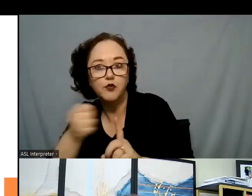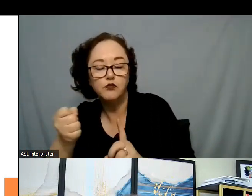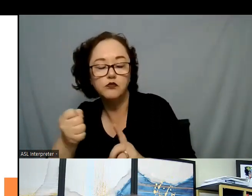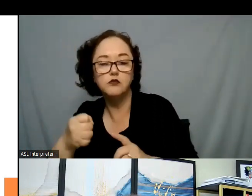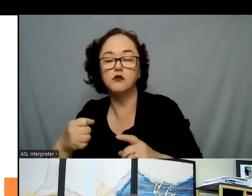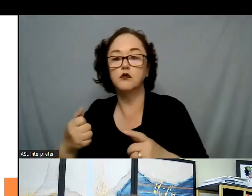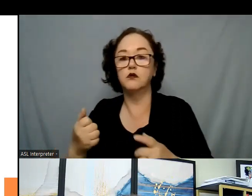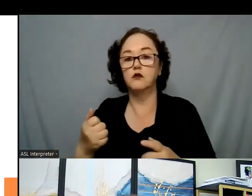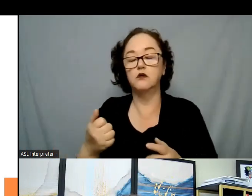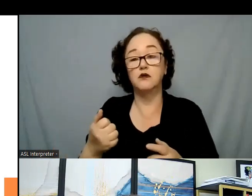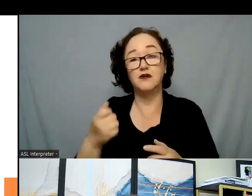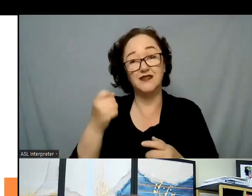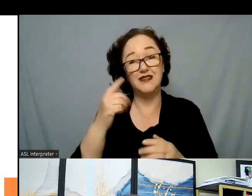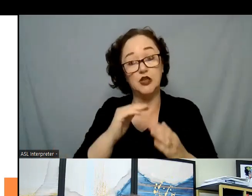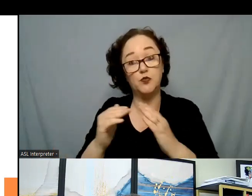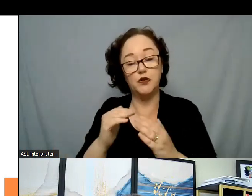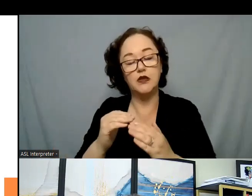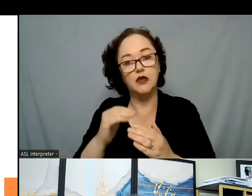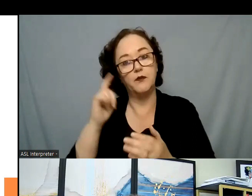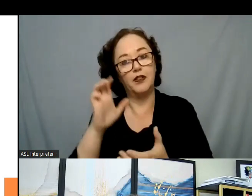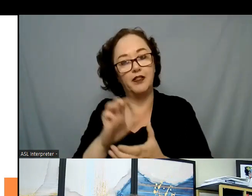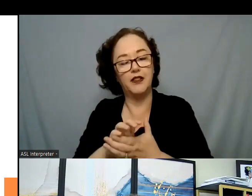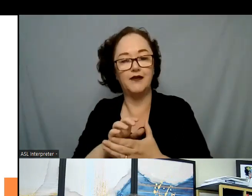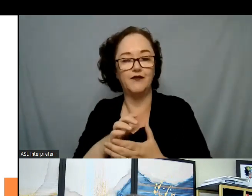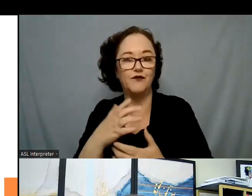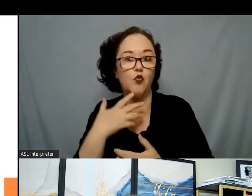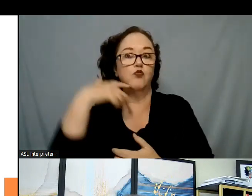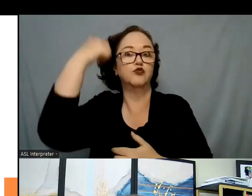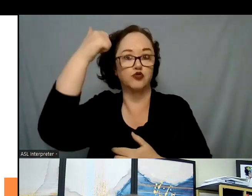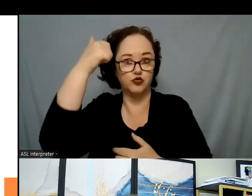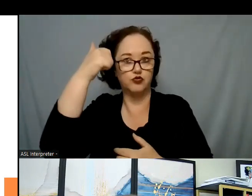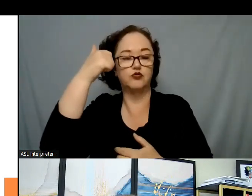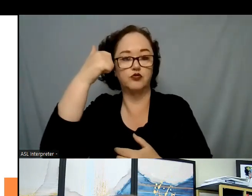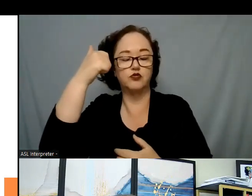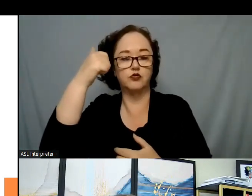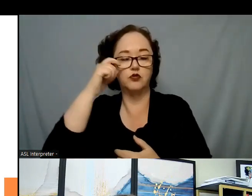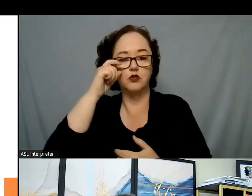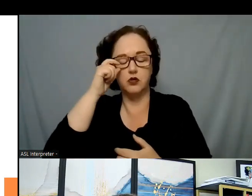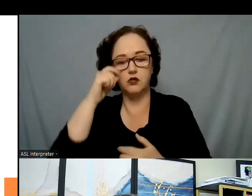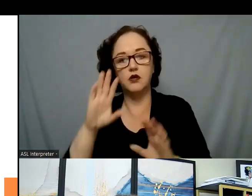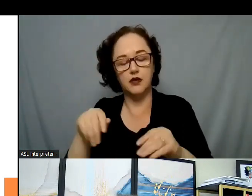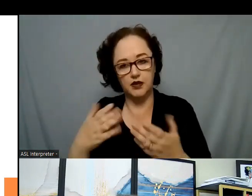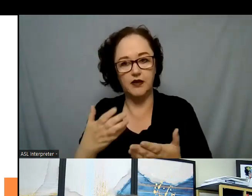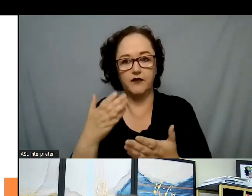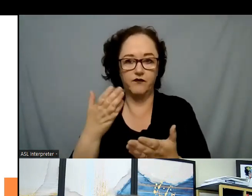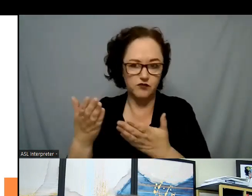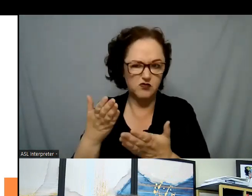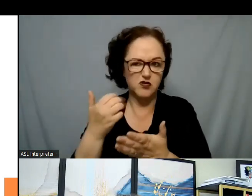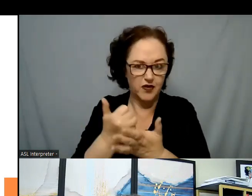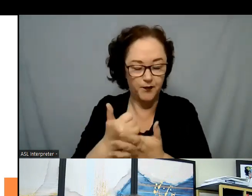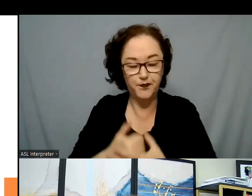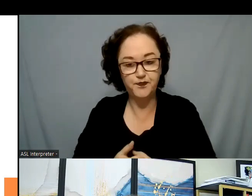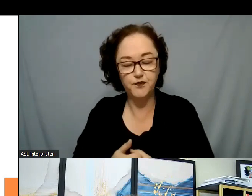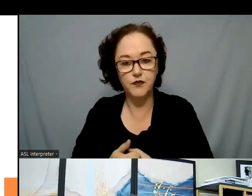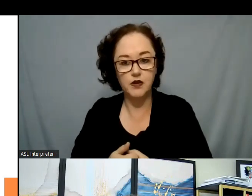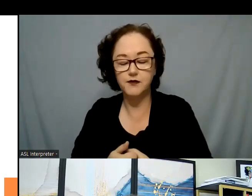are the ones to provide wisdom and guidance. So, it's not that you can't refer them to someone else. You just have to understand within